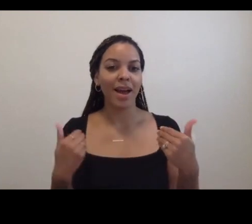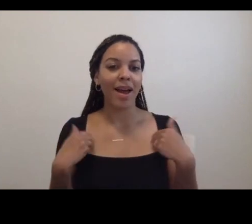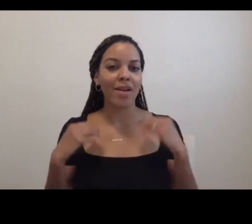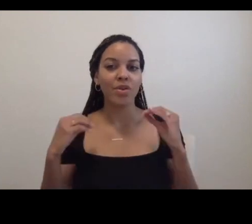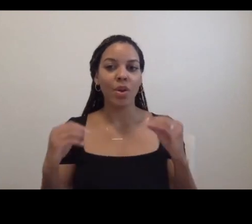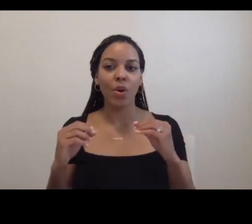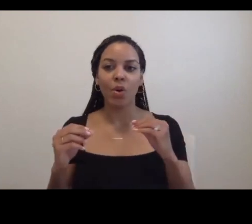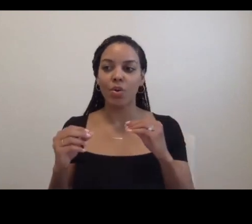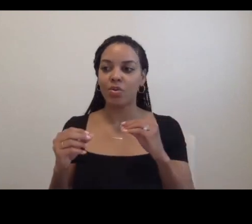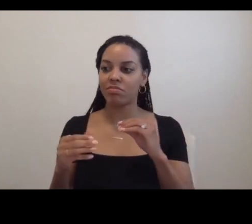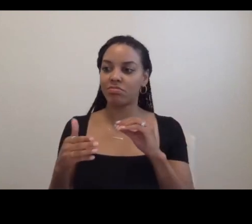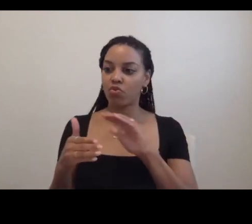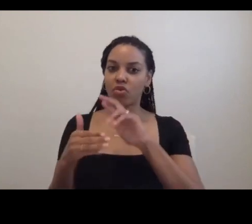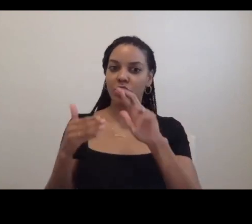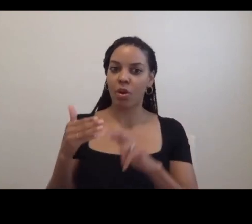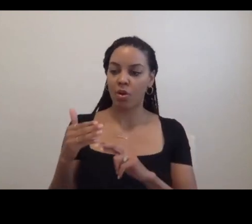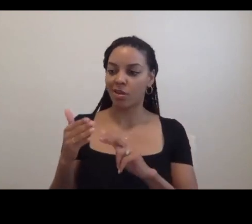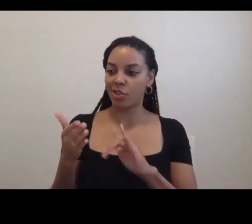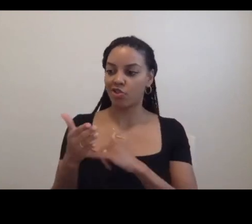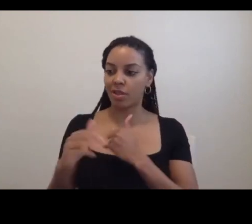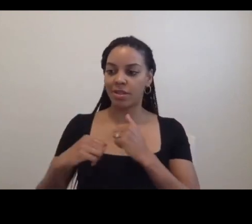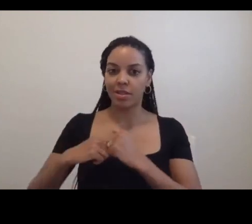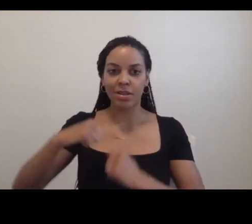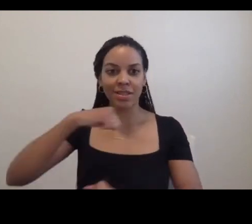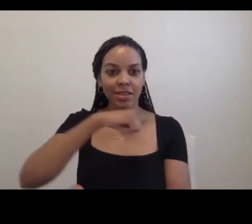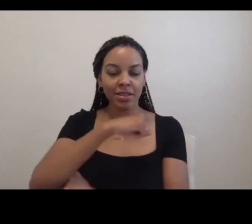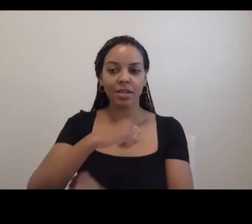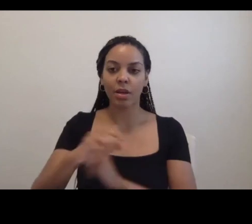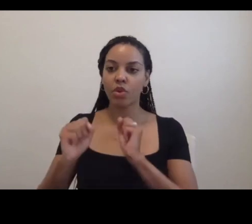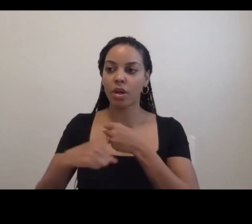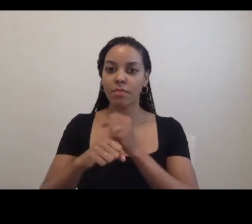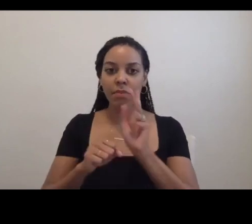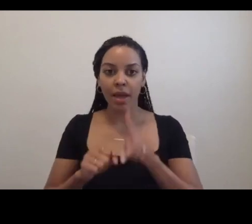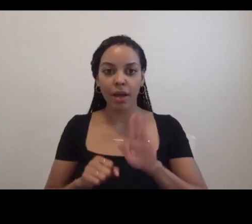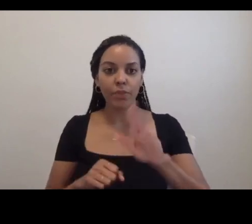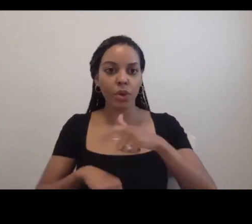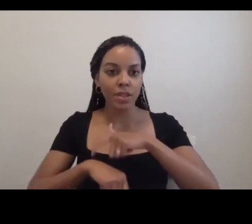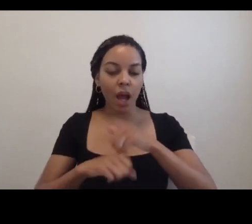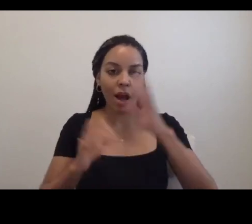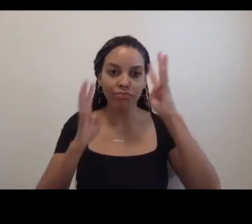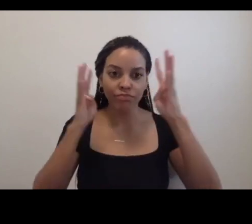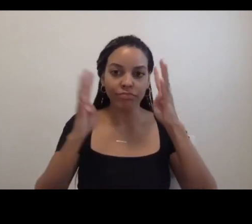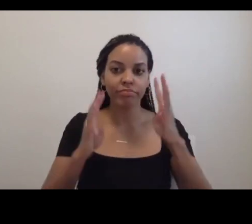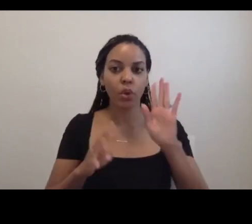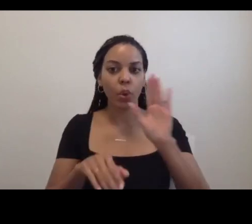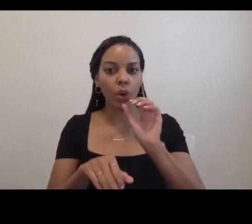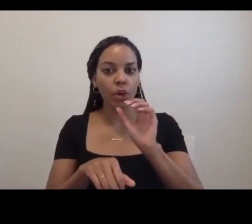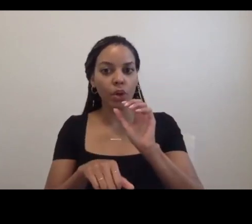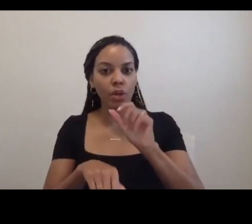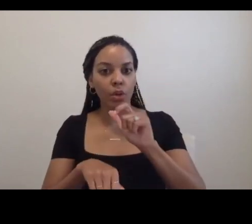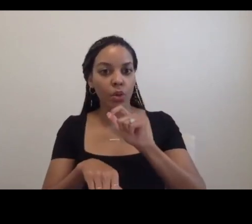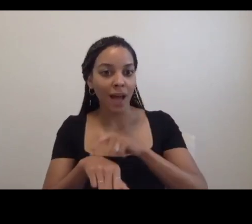They're an infrastructure and support system where you can make up your time and you can make up your work. And I'm looking forward to hearing